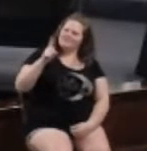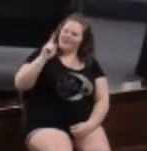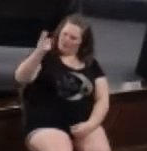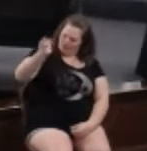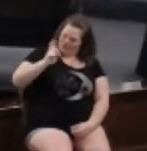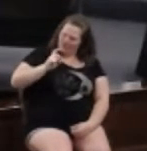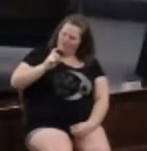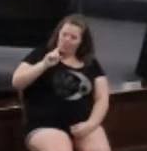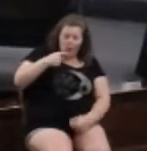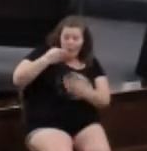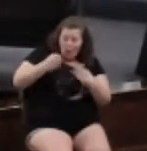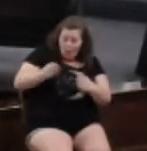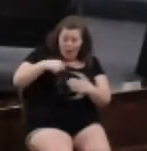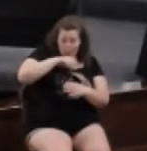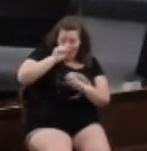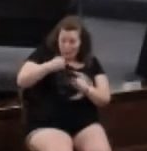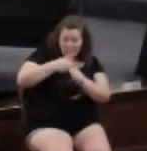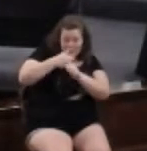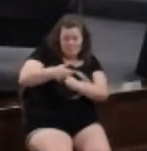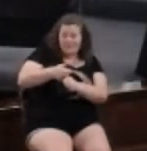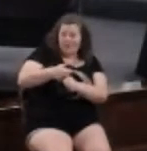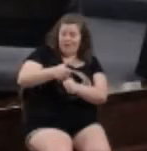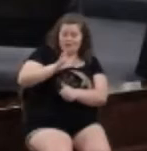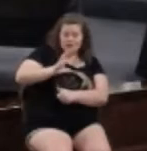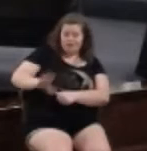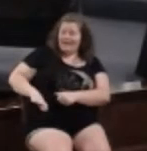Lord, the only way we can be followers of Christ